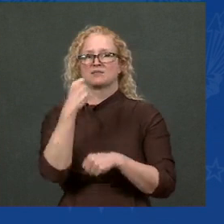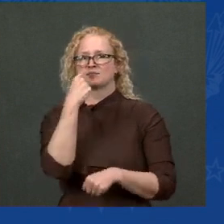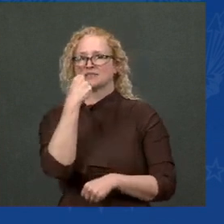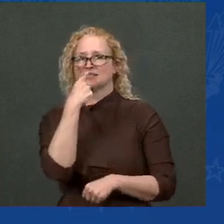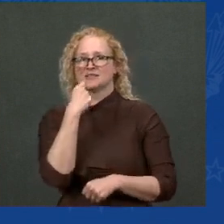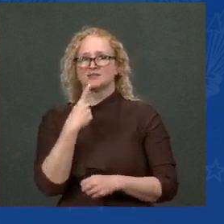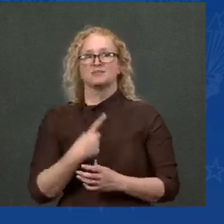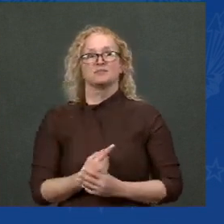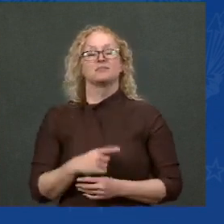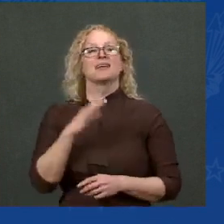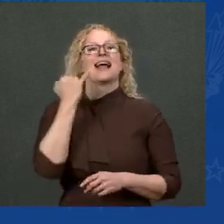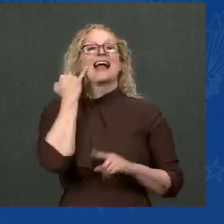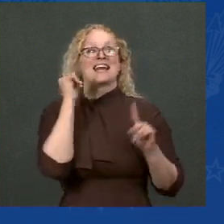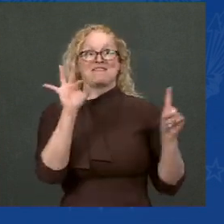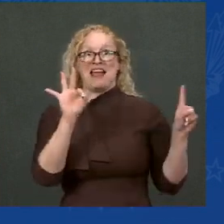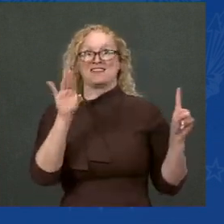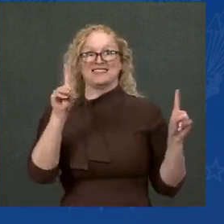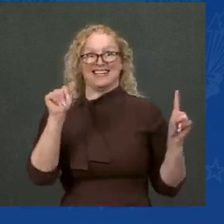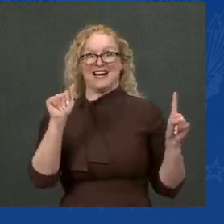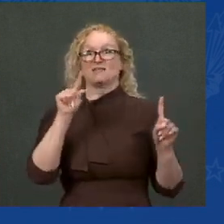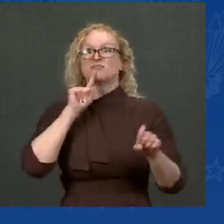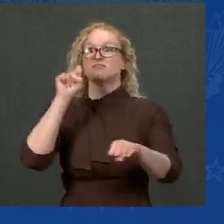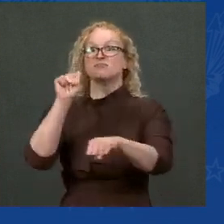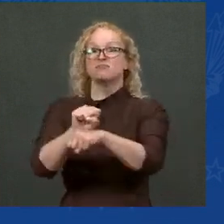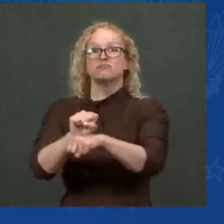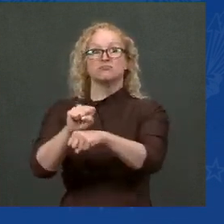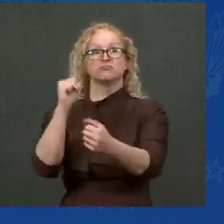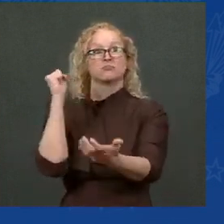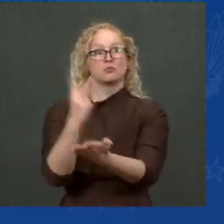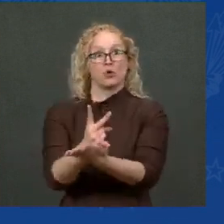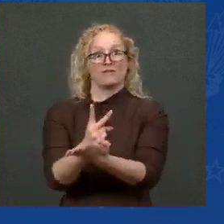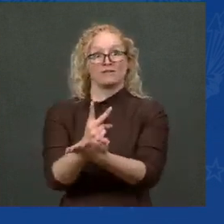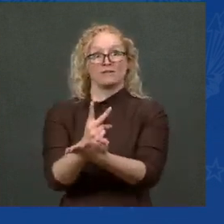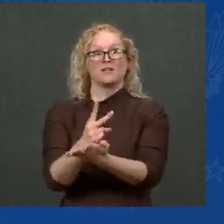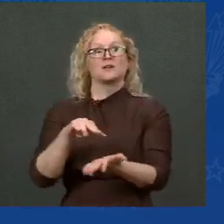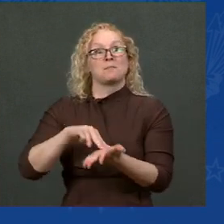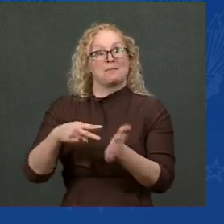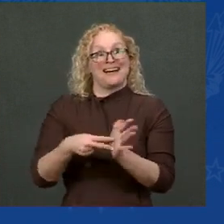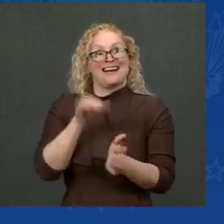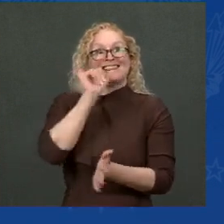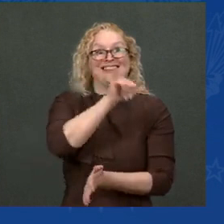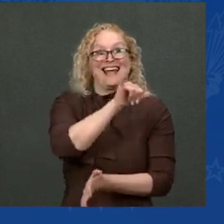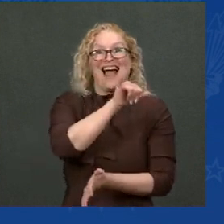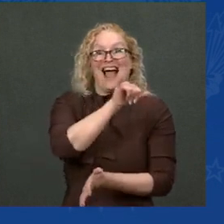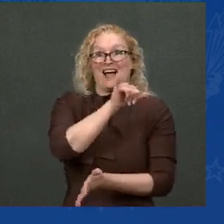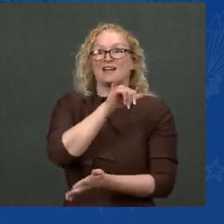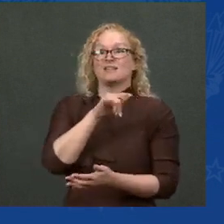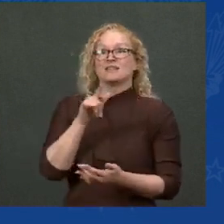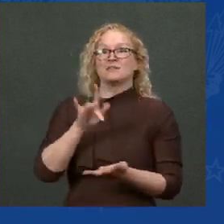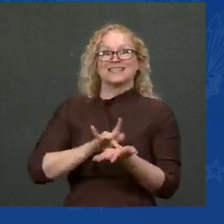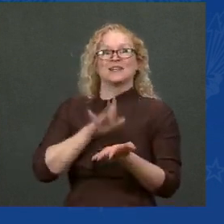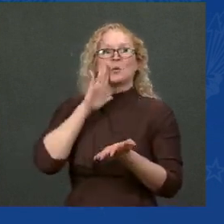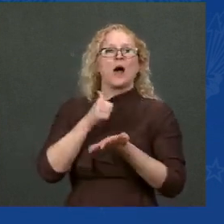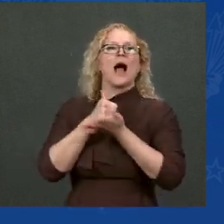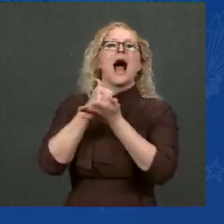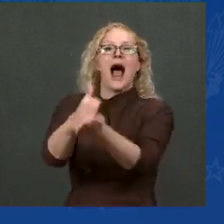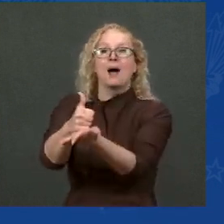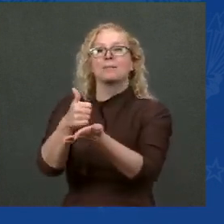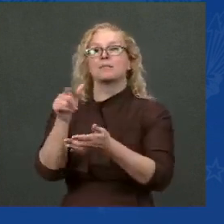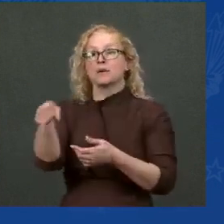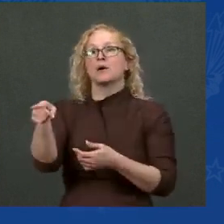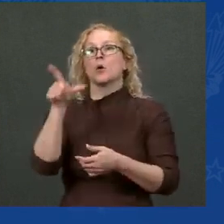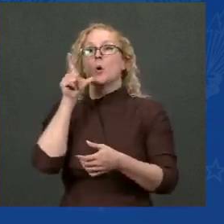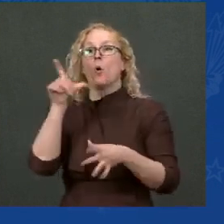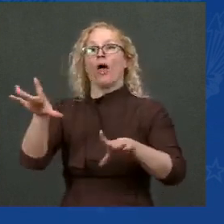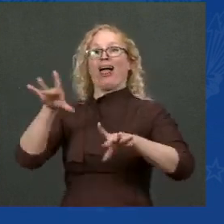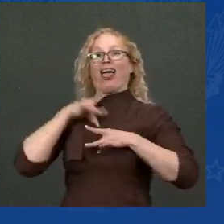may treat the virus of those who become infected. We have already secured millions of doses, and the therapy would be another tool